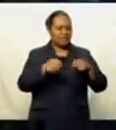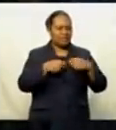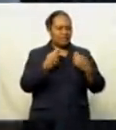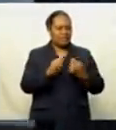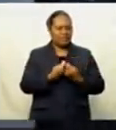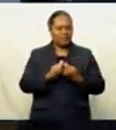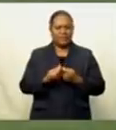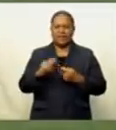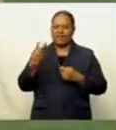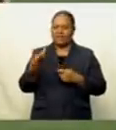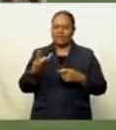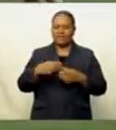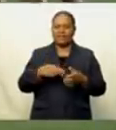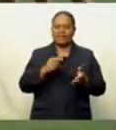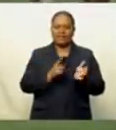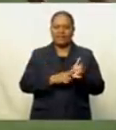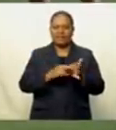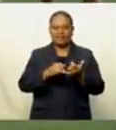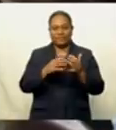South Wales squad.